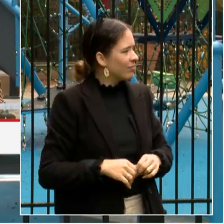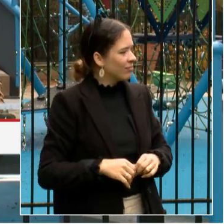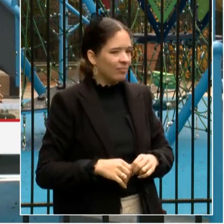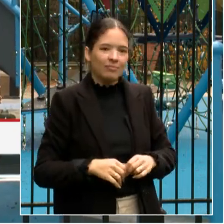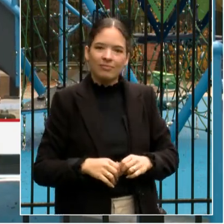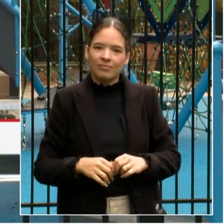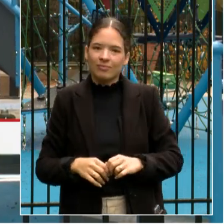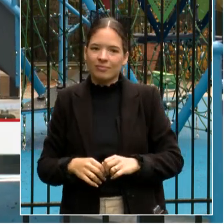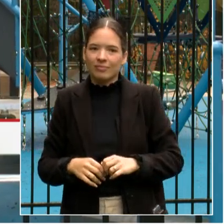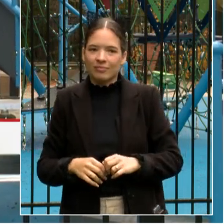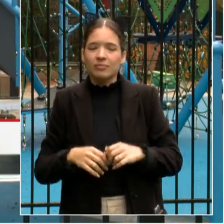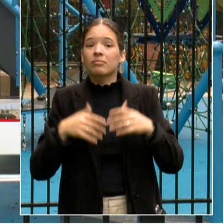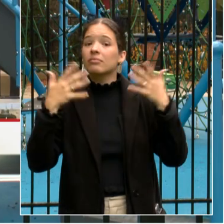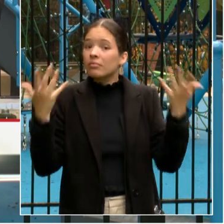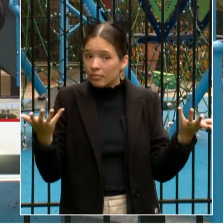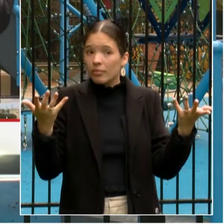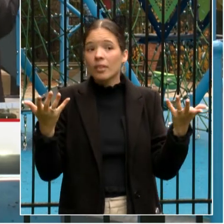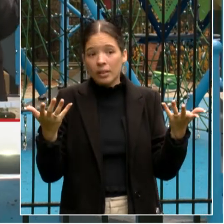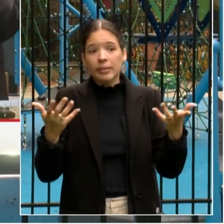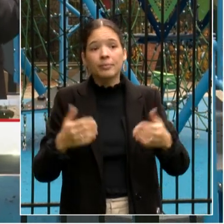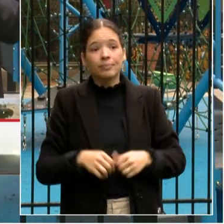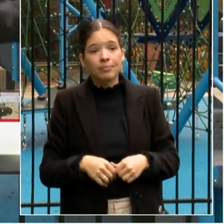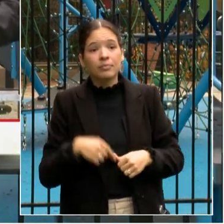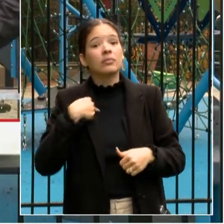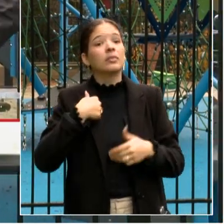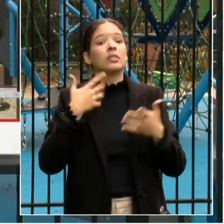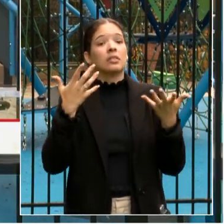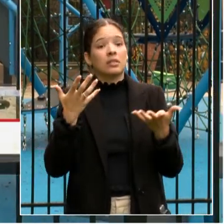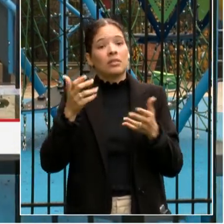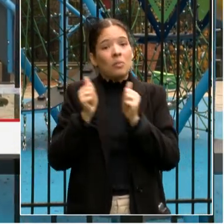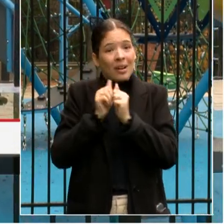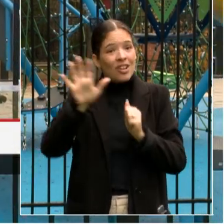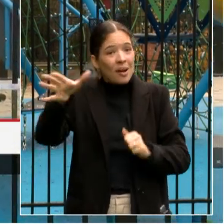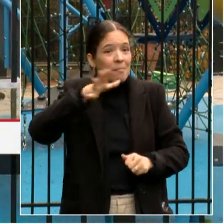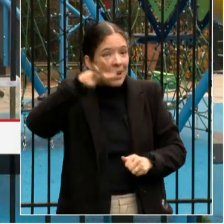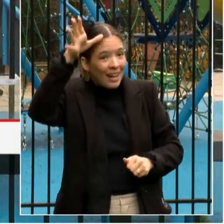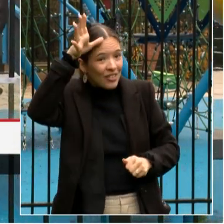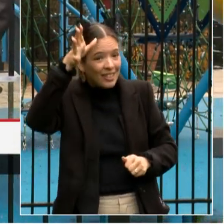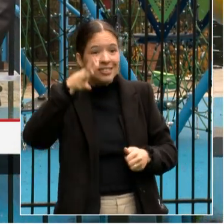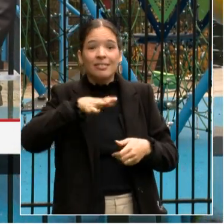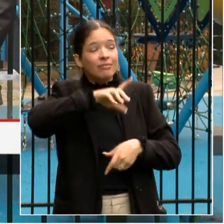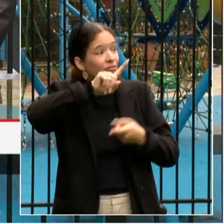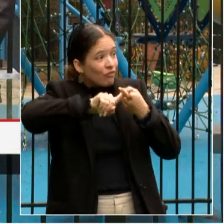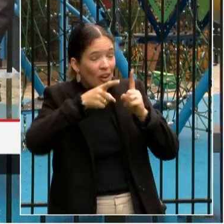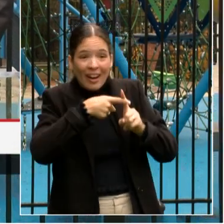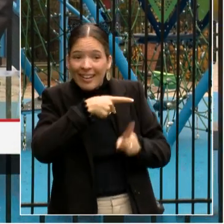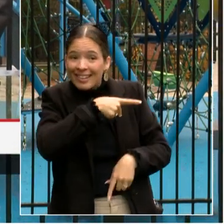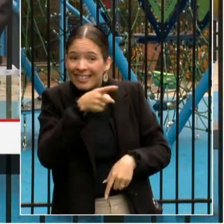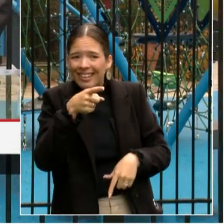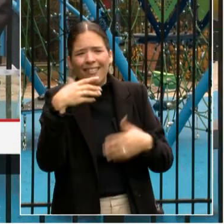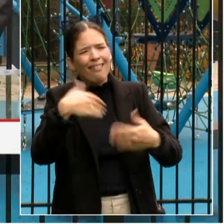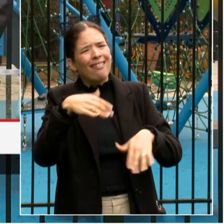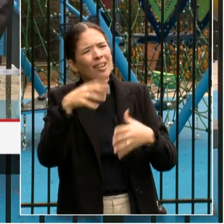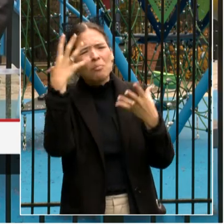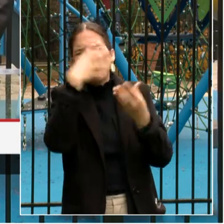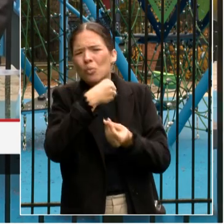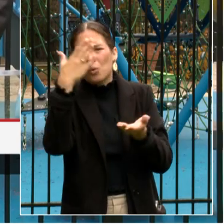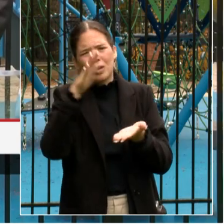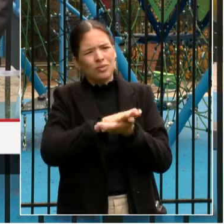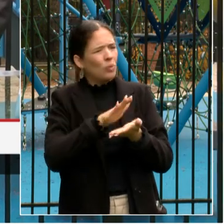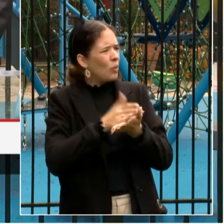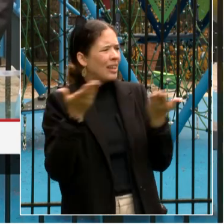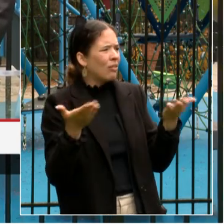And to be here with your parents and friends of this beautiful school. Let's